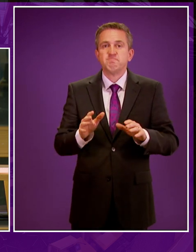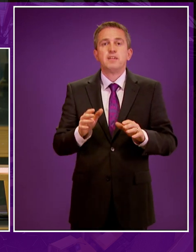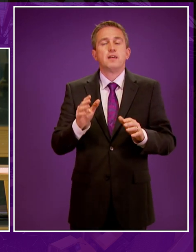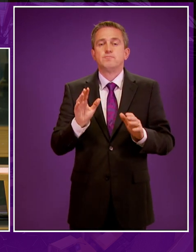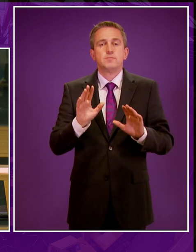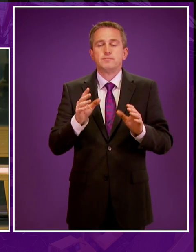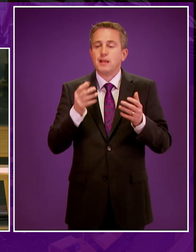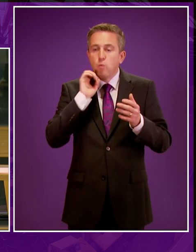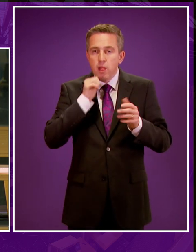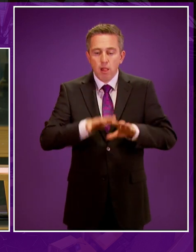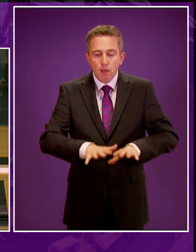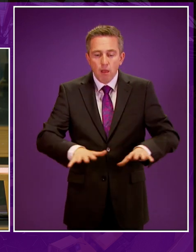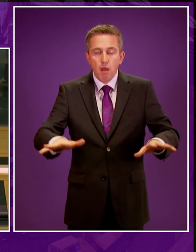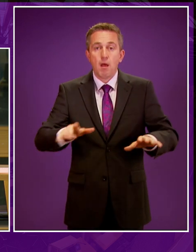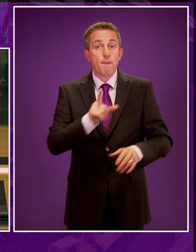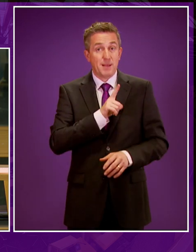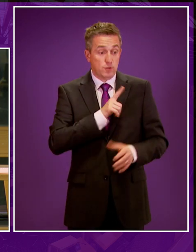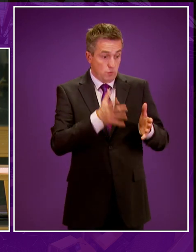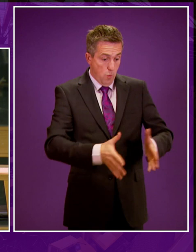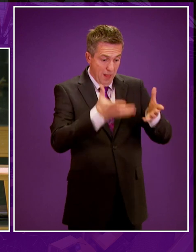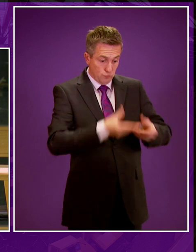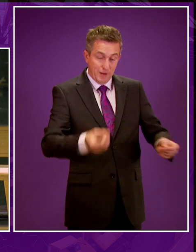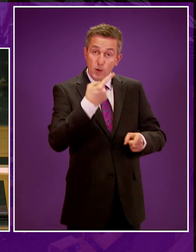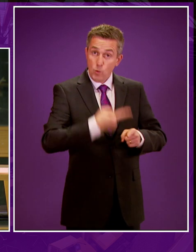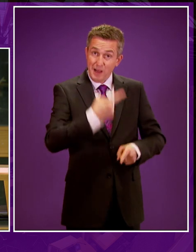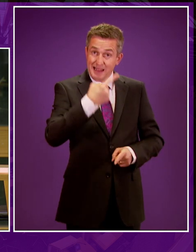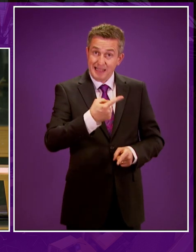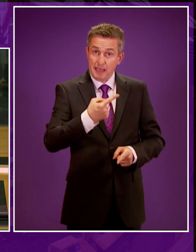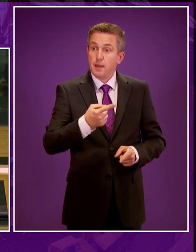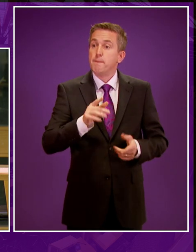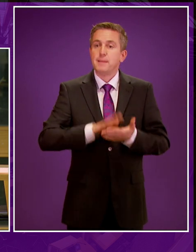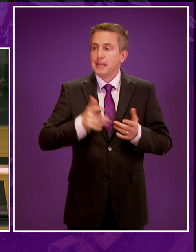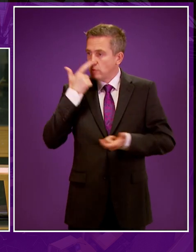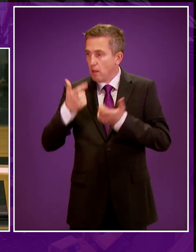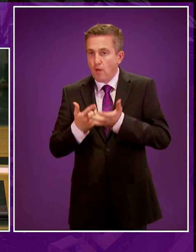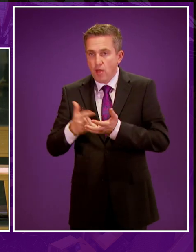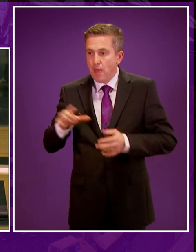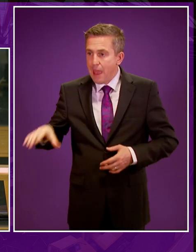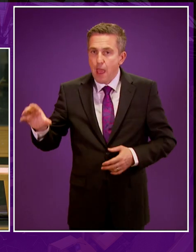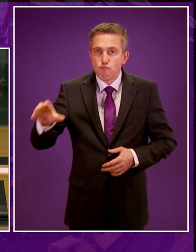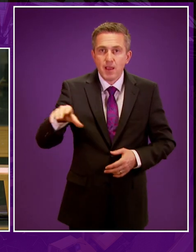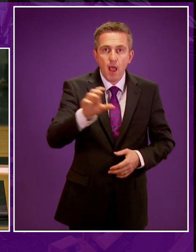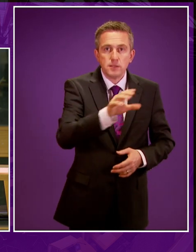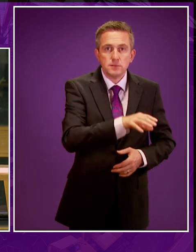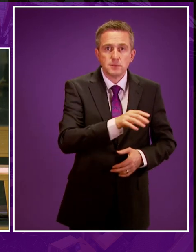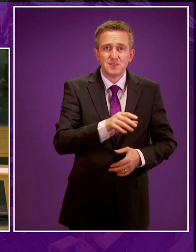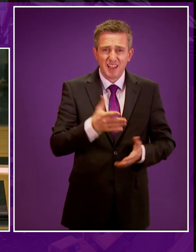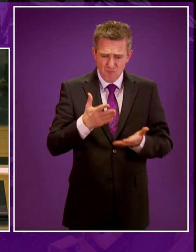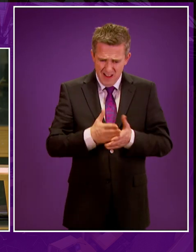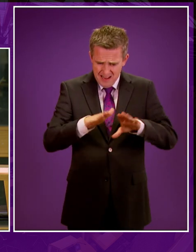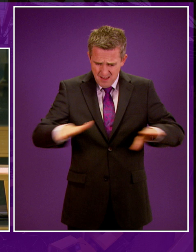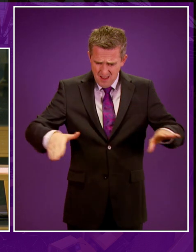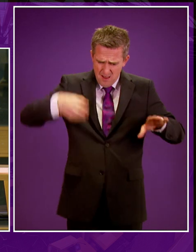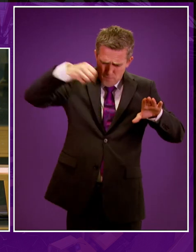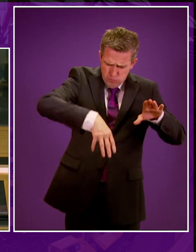like a virus. Since the wells drain quickly, it continually needs to feed into other areas. After knowingly pumping toxic fluids